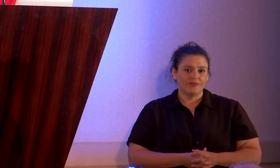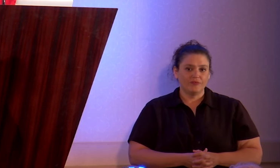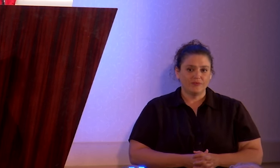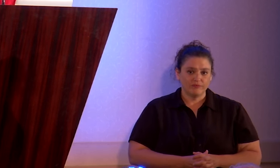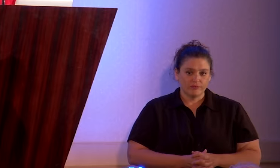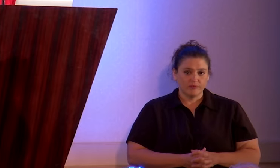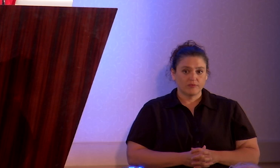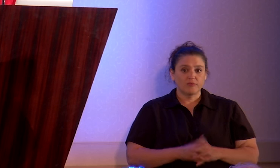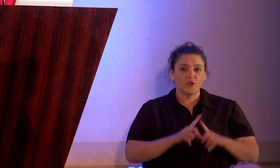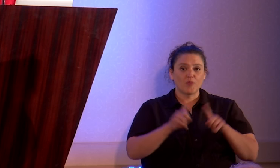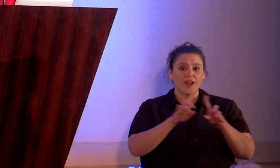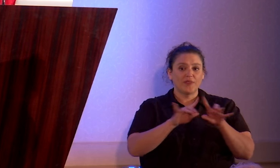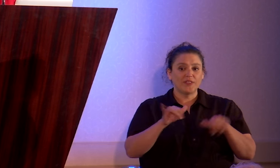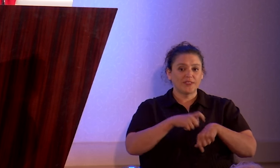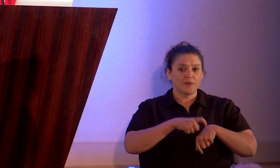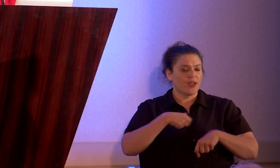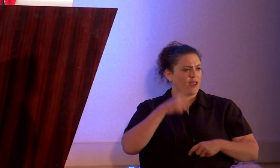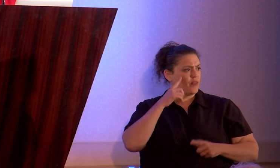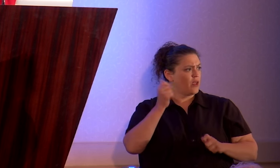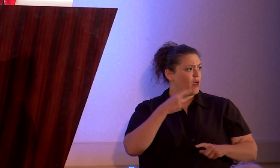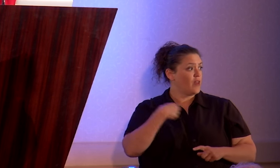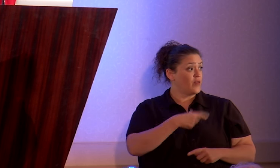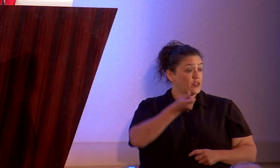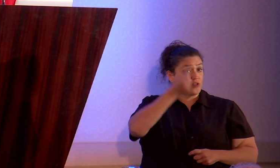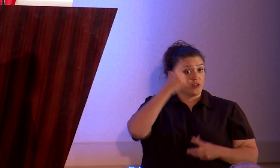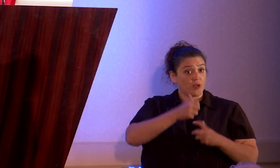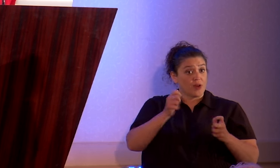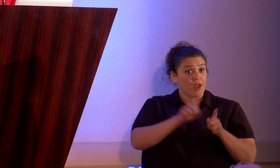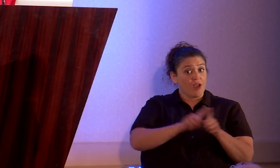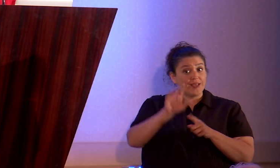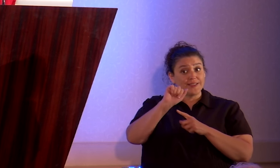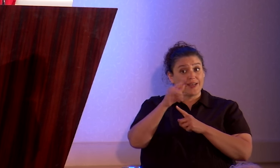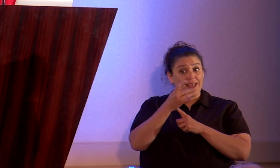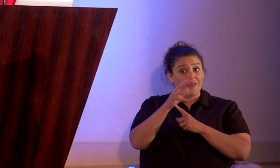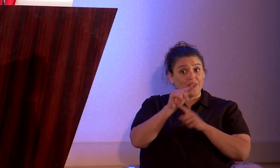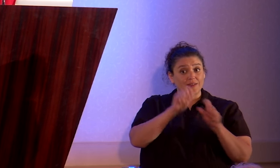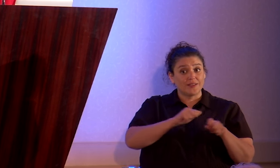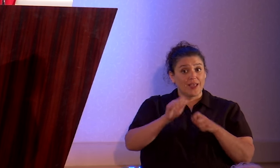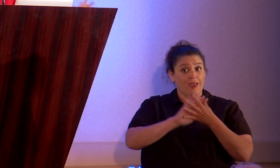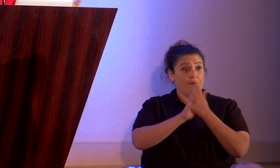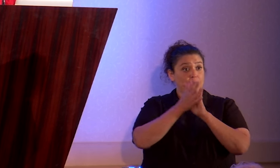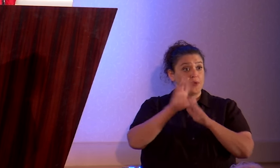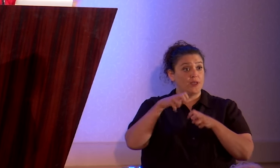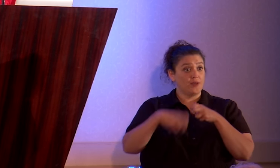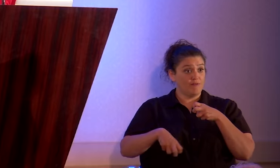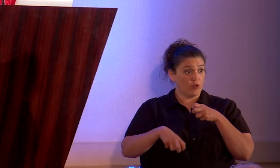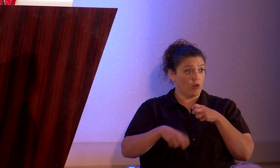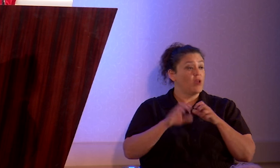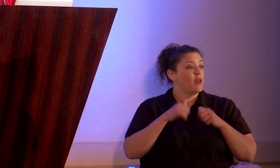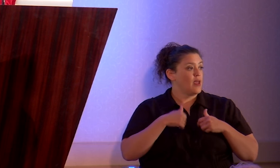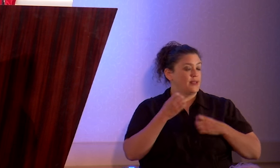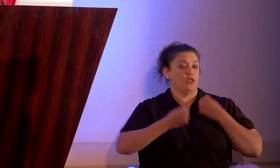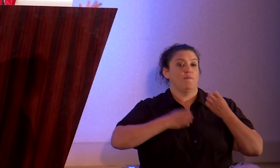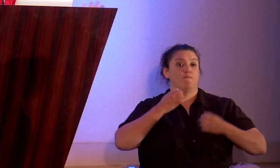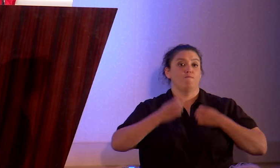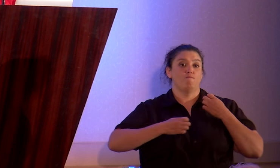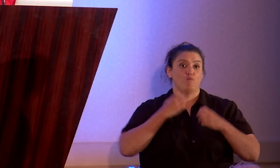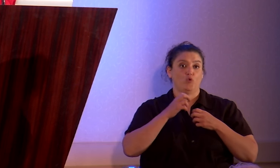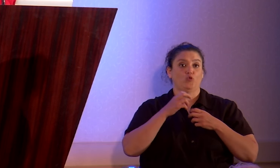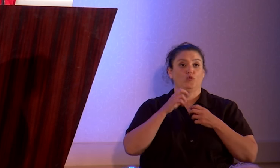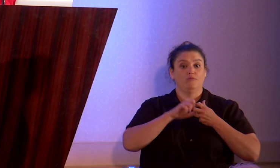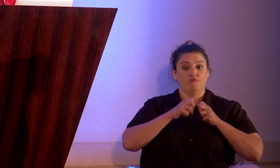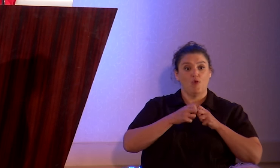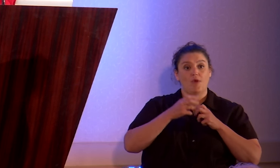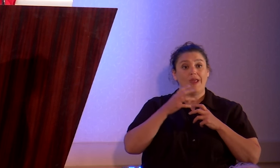At the same time, I think we all understand that coming out as an atheist can be difficult. It can have emotional consequences, and it can have